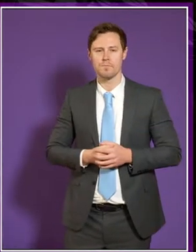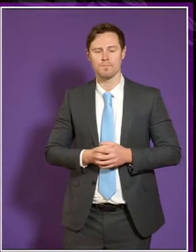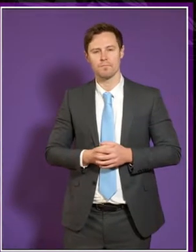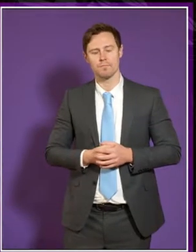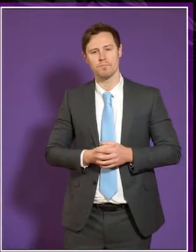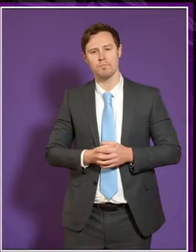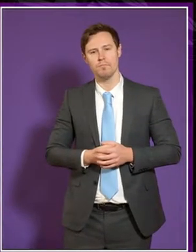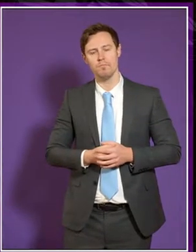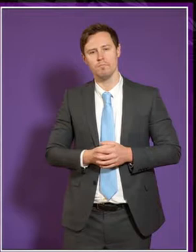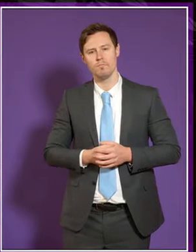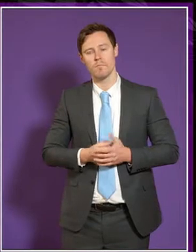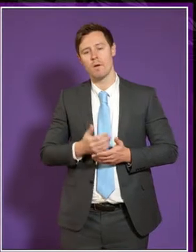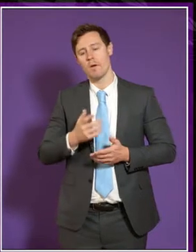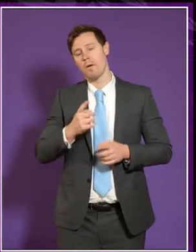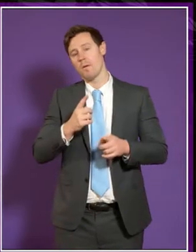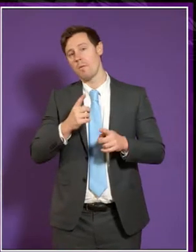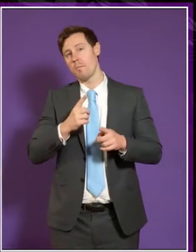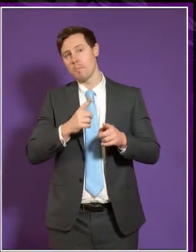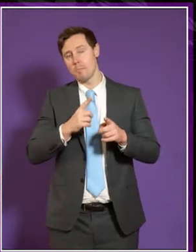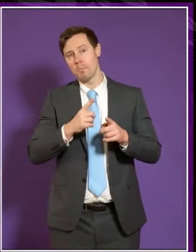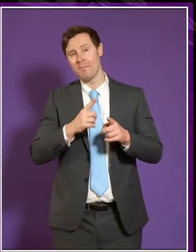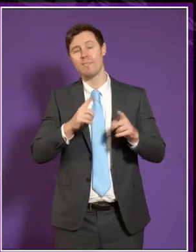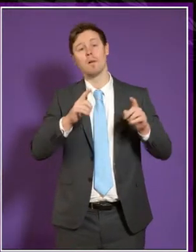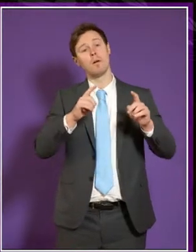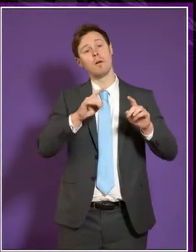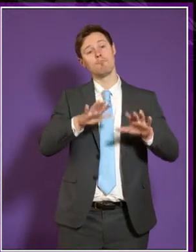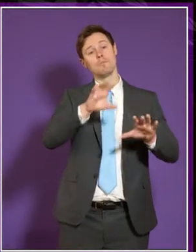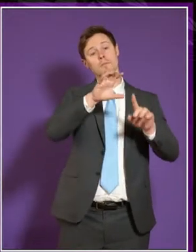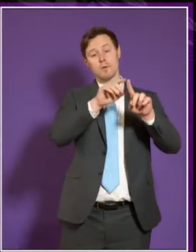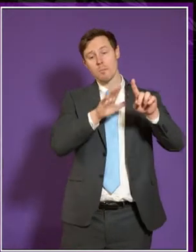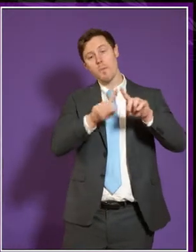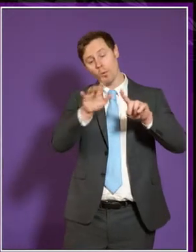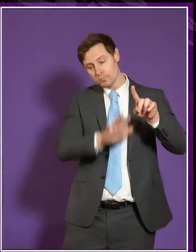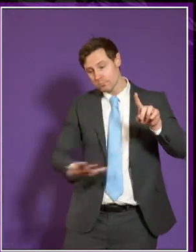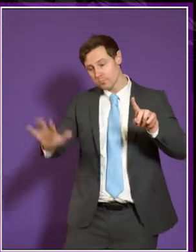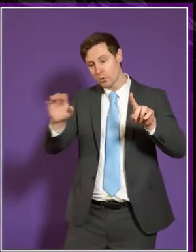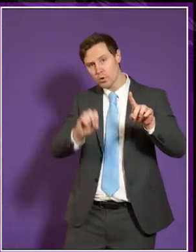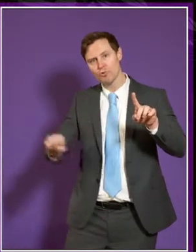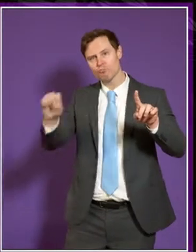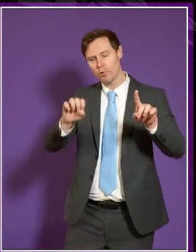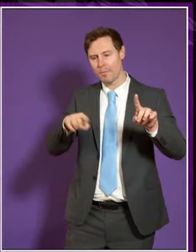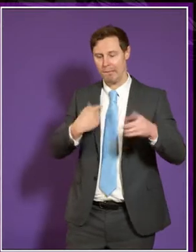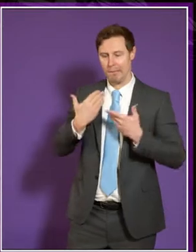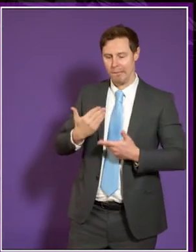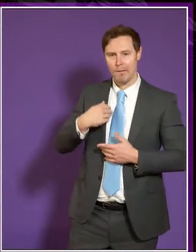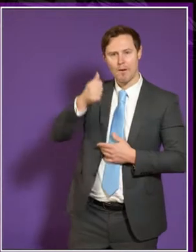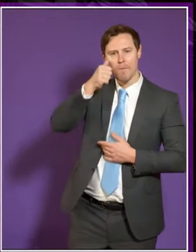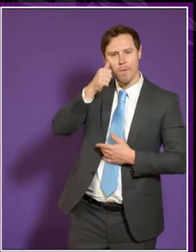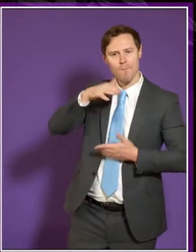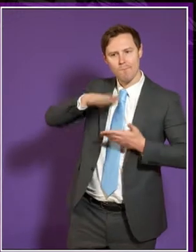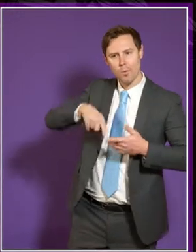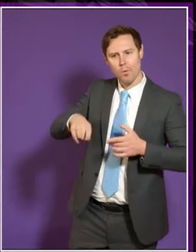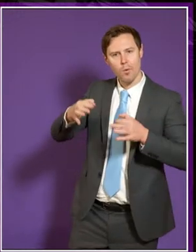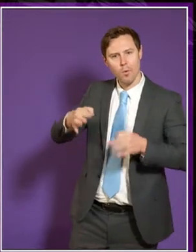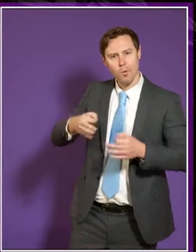I think probably more broadly in Europe, although I'm less familiar with official documents there. I think that would be